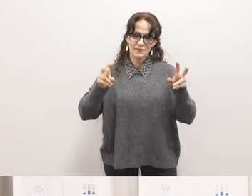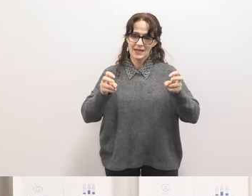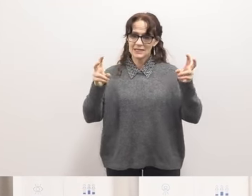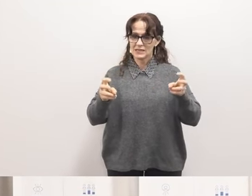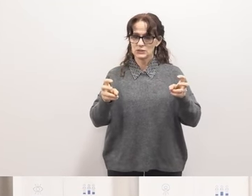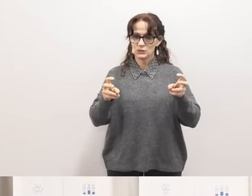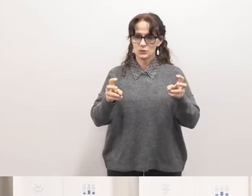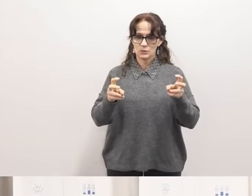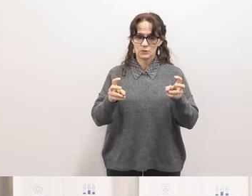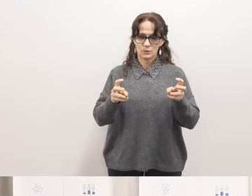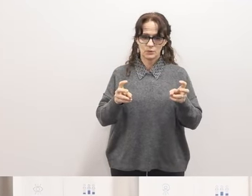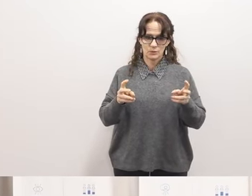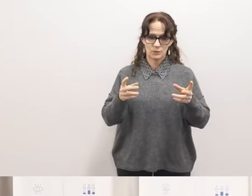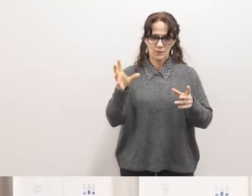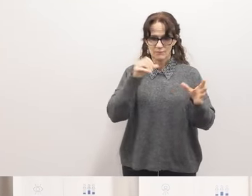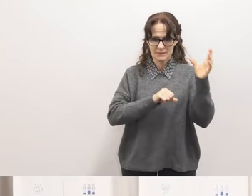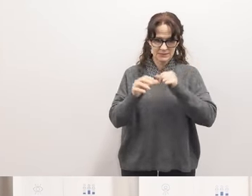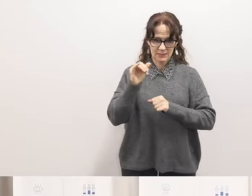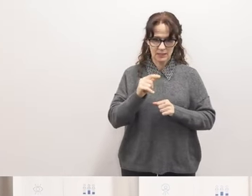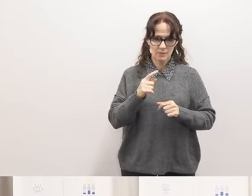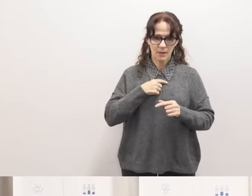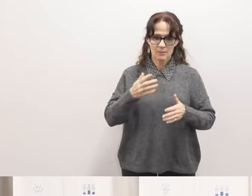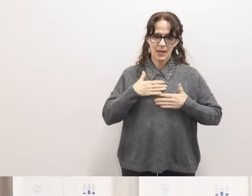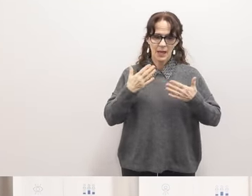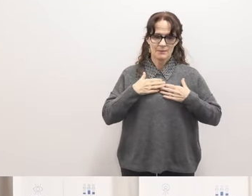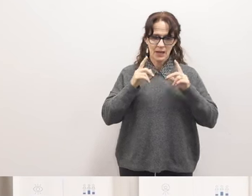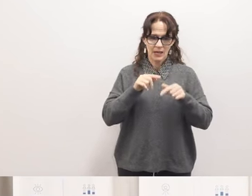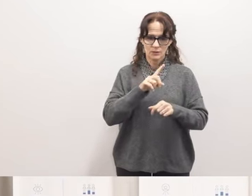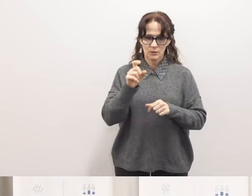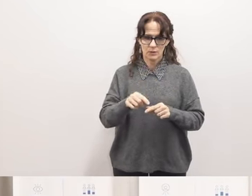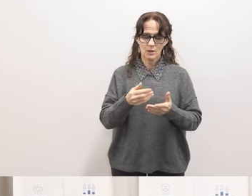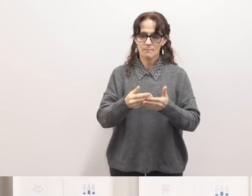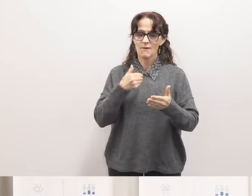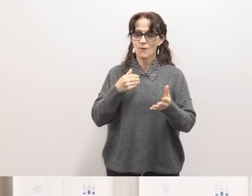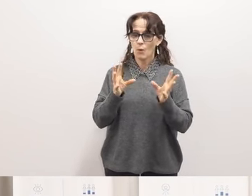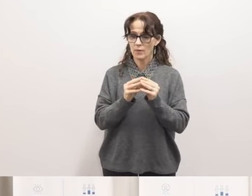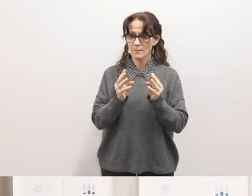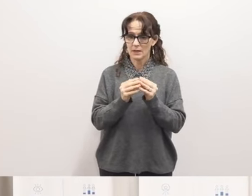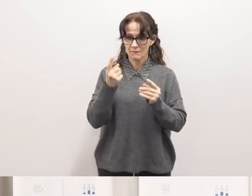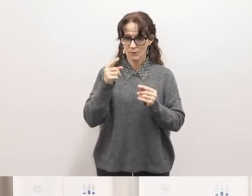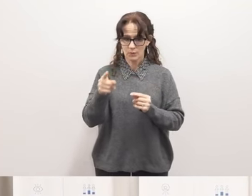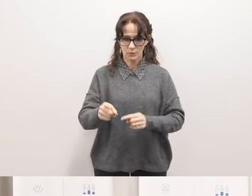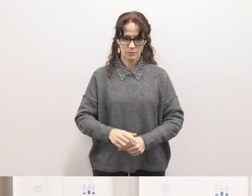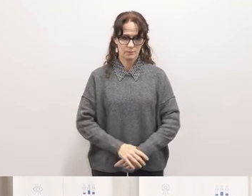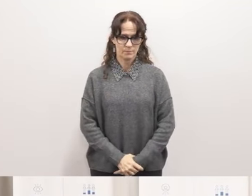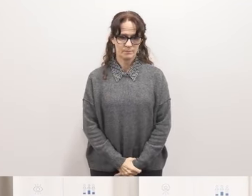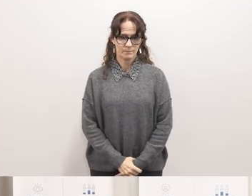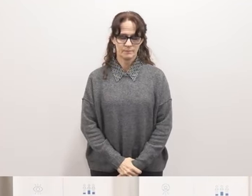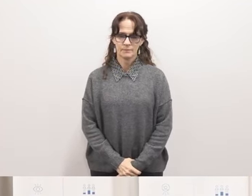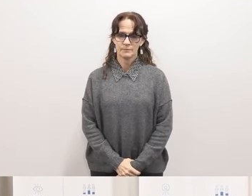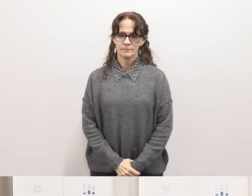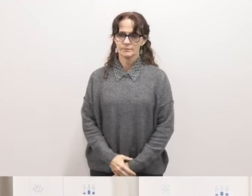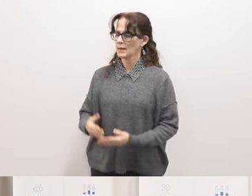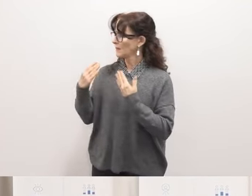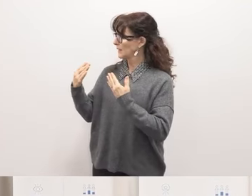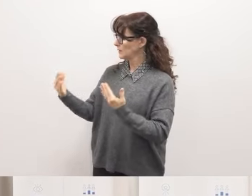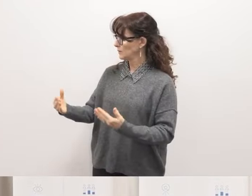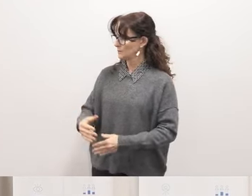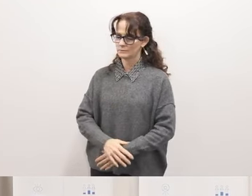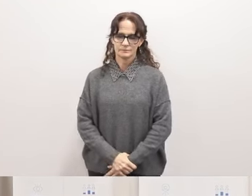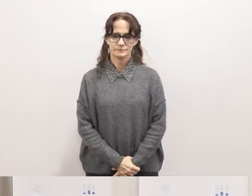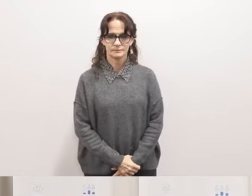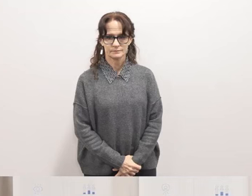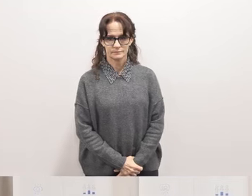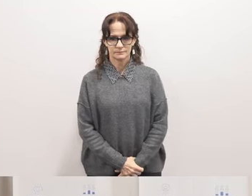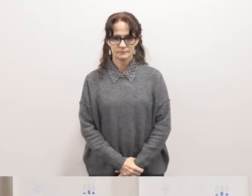having this go by and missing it but we'd be happy to answer those questions before the meeting for you thank you okay